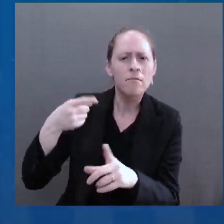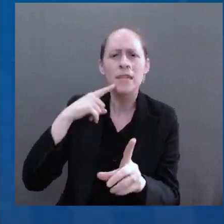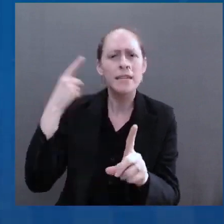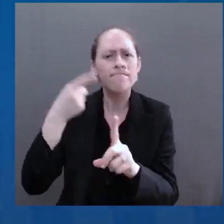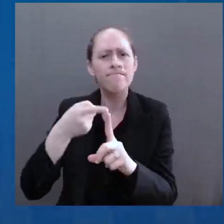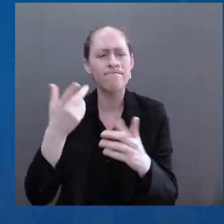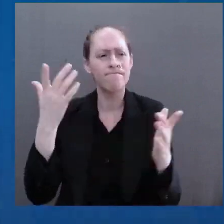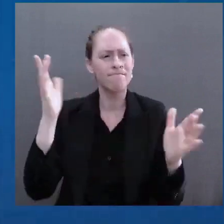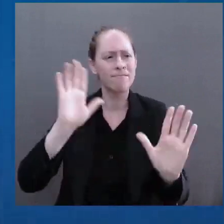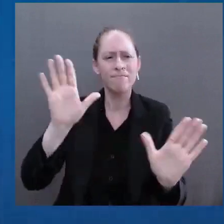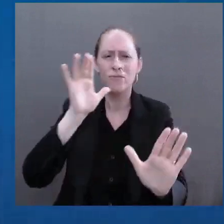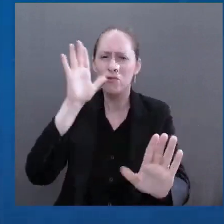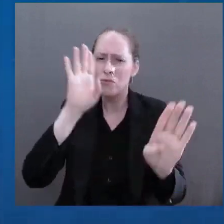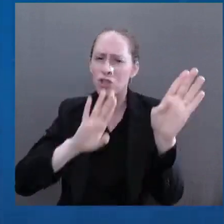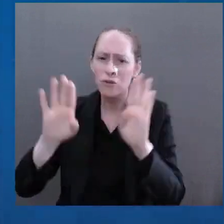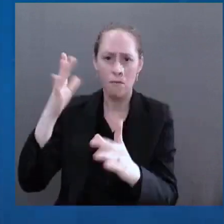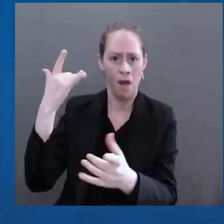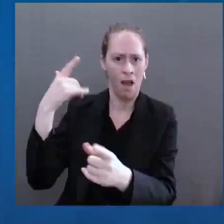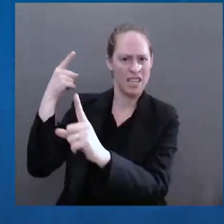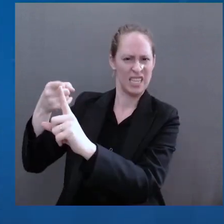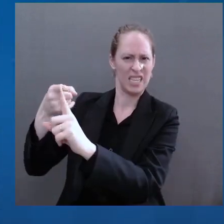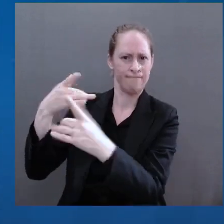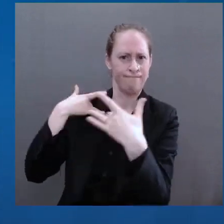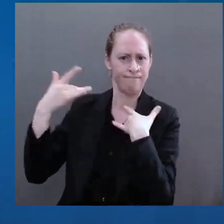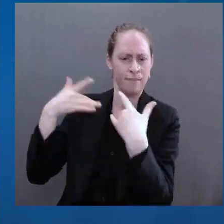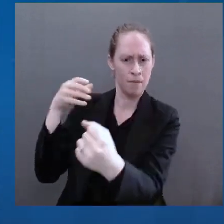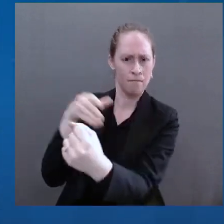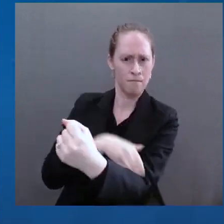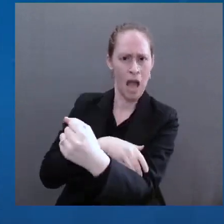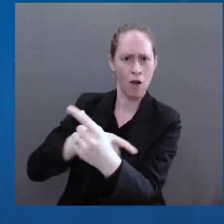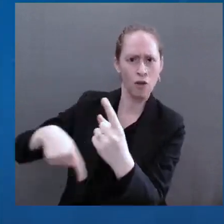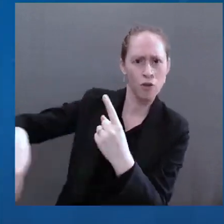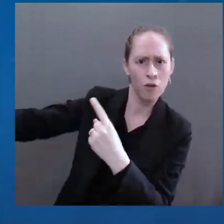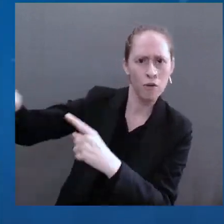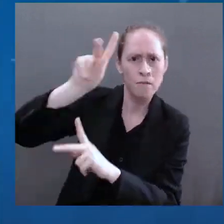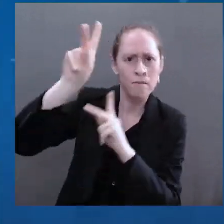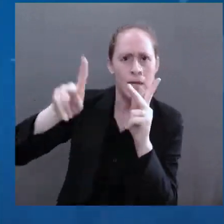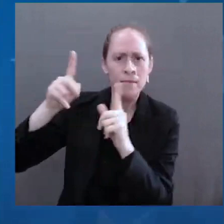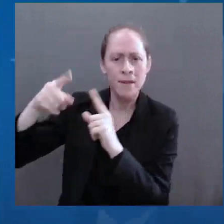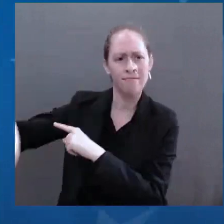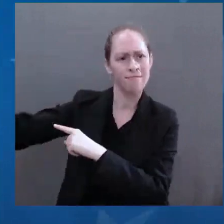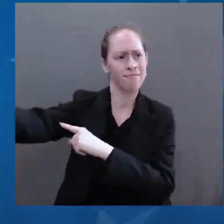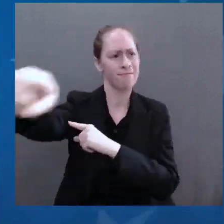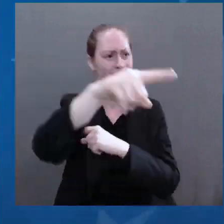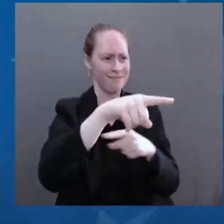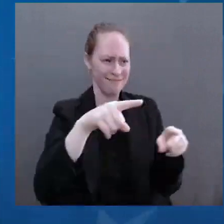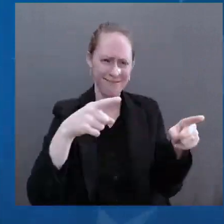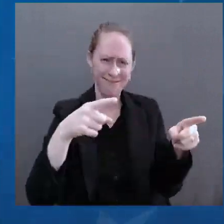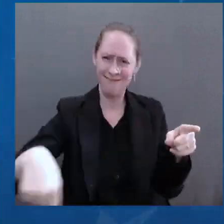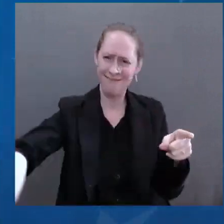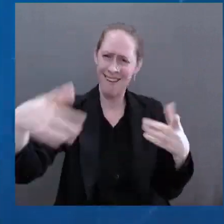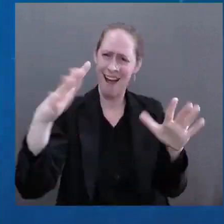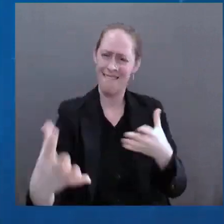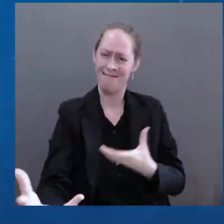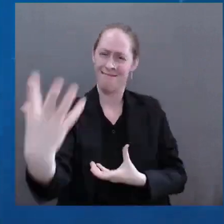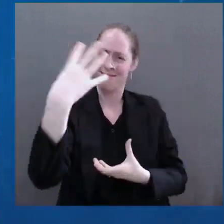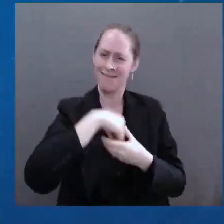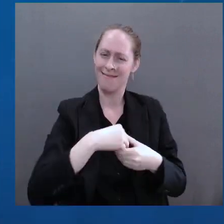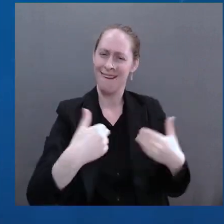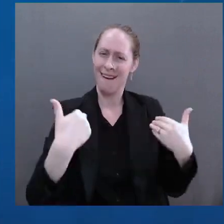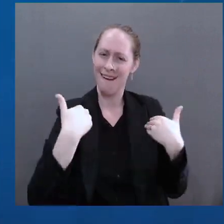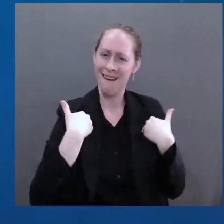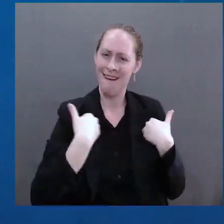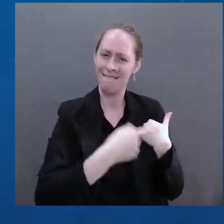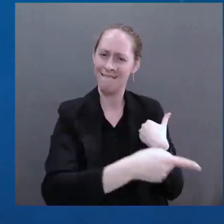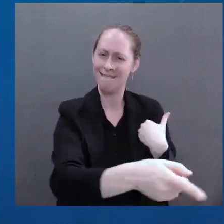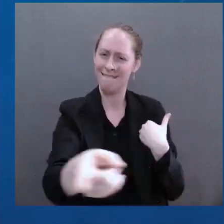In the face of a cruel and brutal system of government, it was a message that helped end the Soviet repression